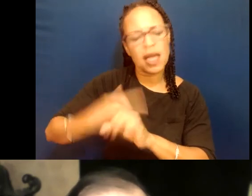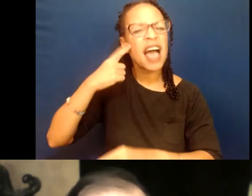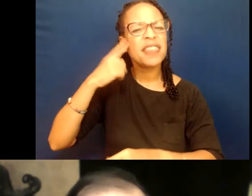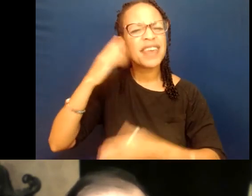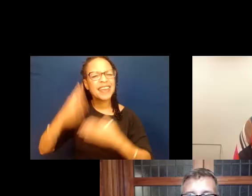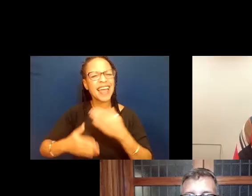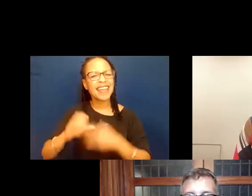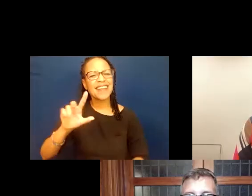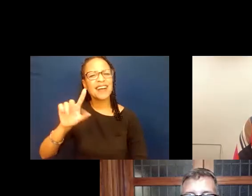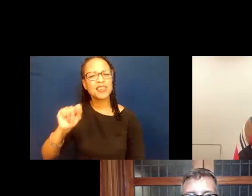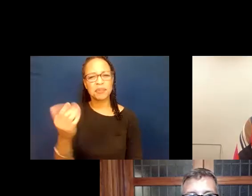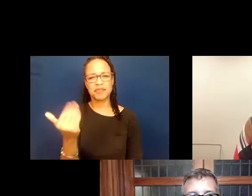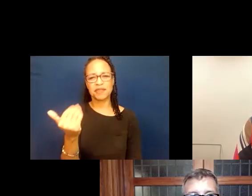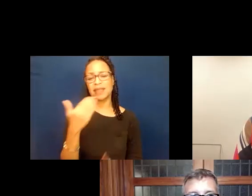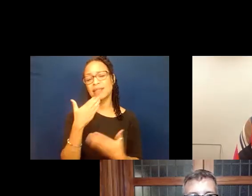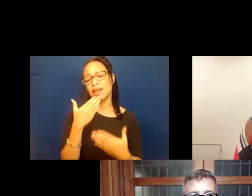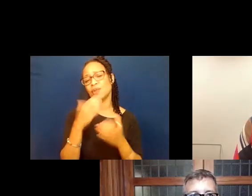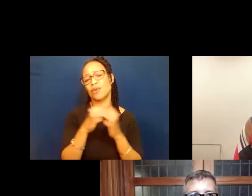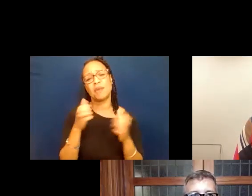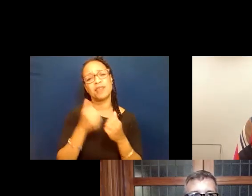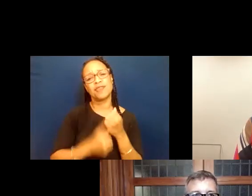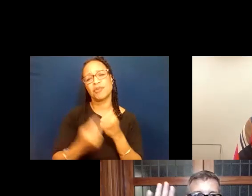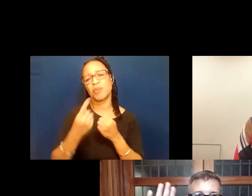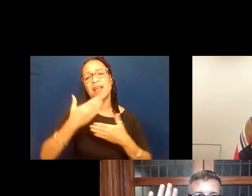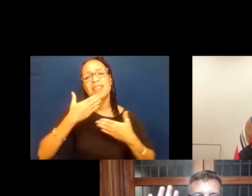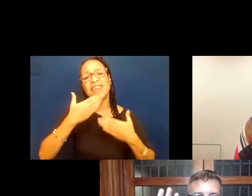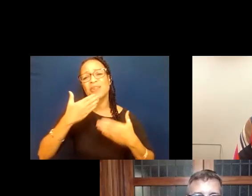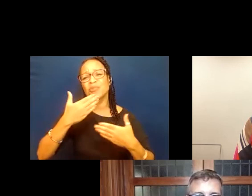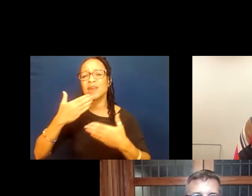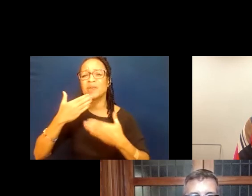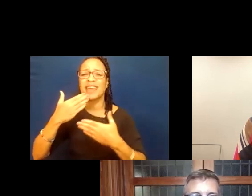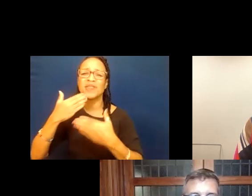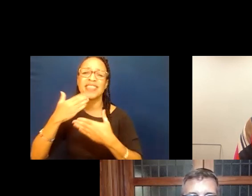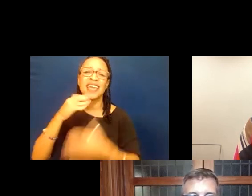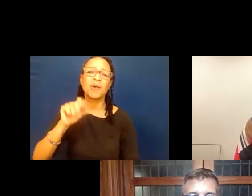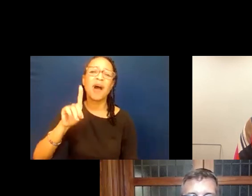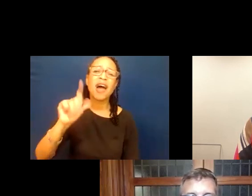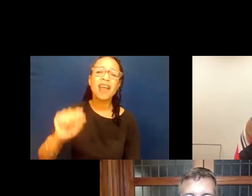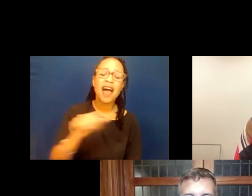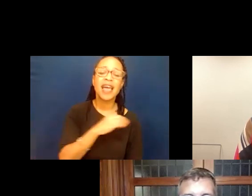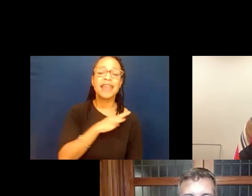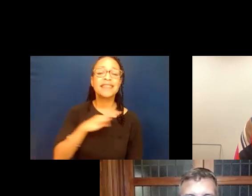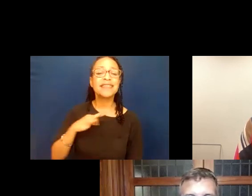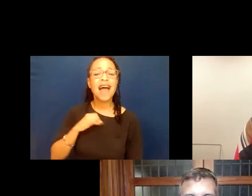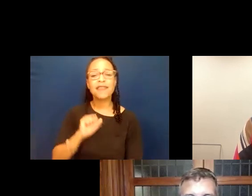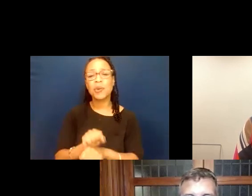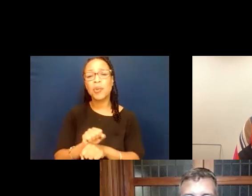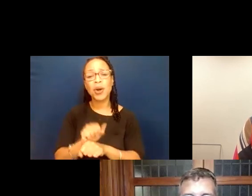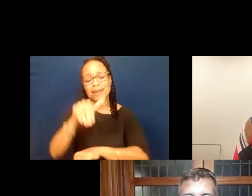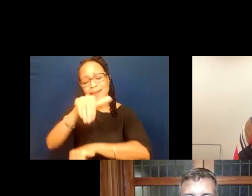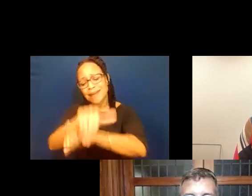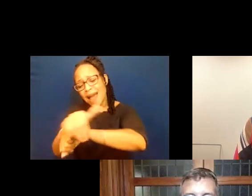15th. Thank you so much, everyone. Thank you, panelists. Thank you, Ada, and to our wonderful staff that works night and day